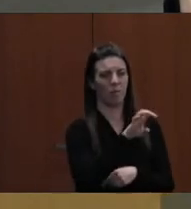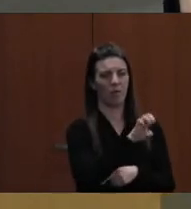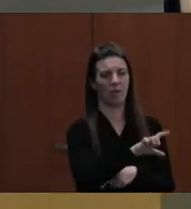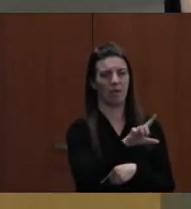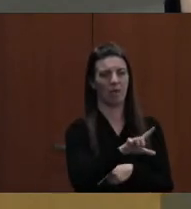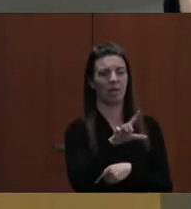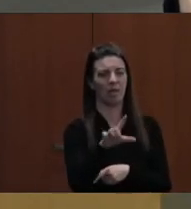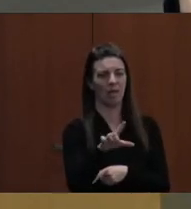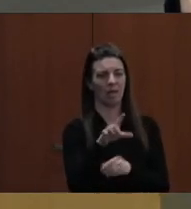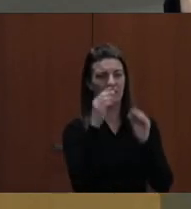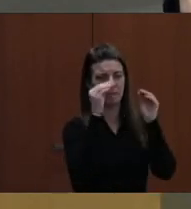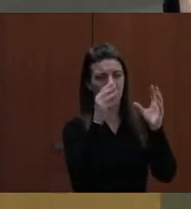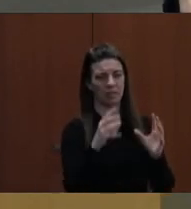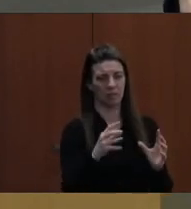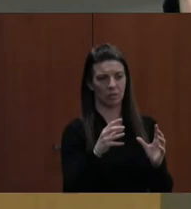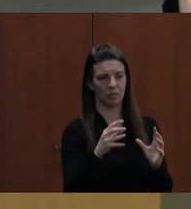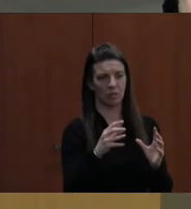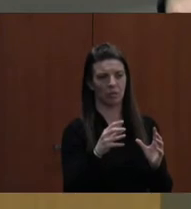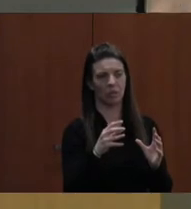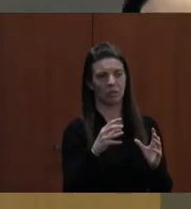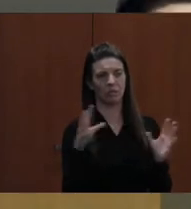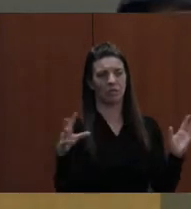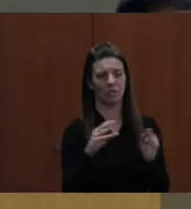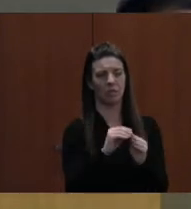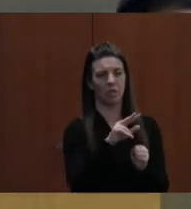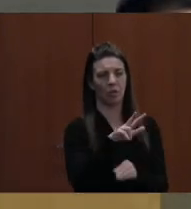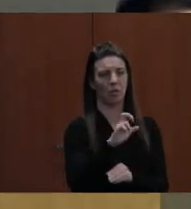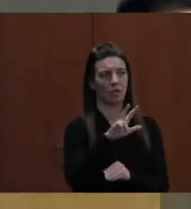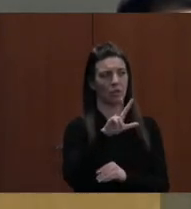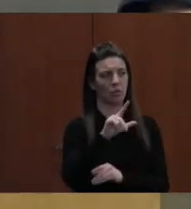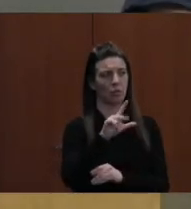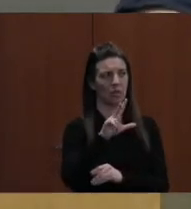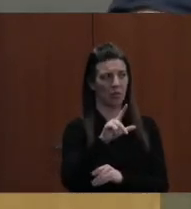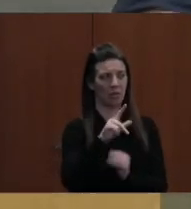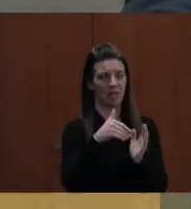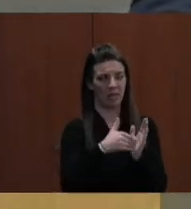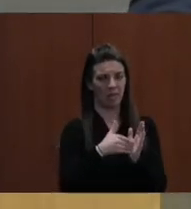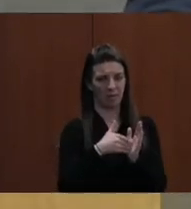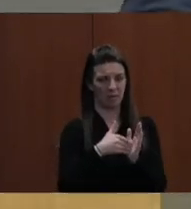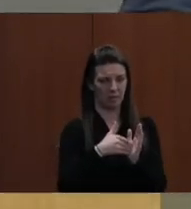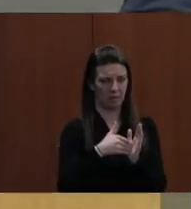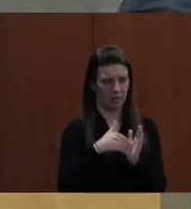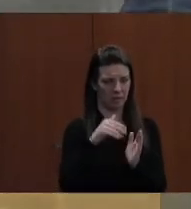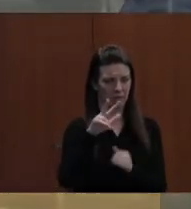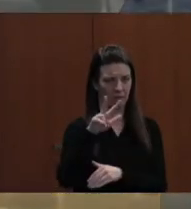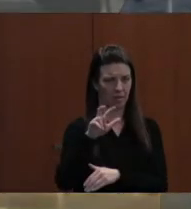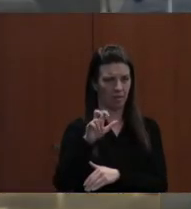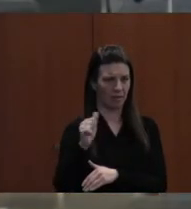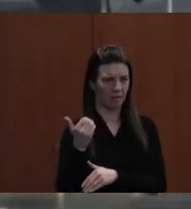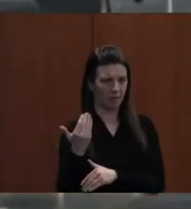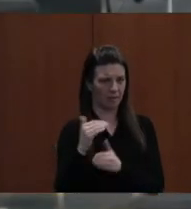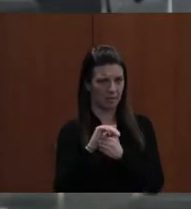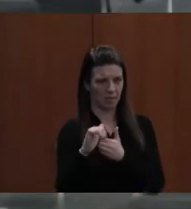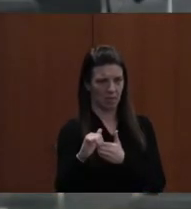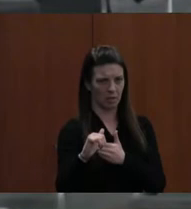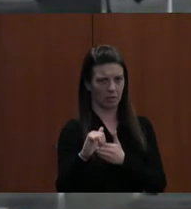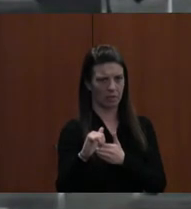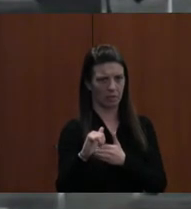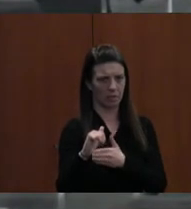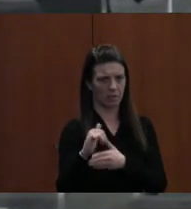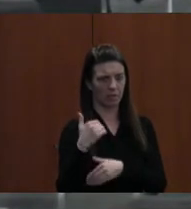at a cost of $323,659. Thank you, Mr. Pickford. Is there a second? Second.